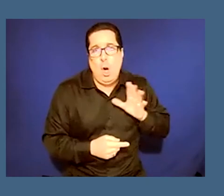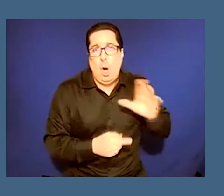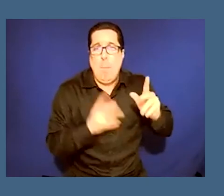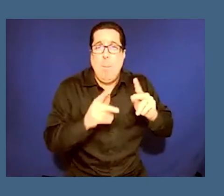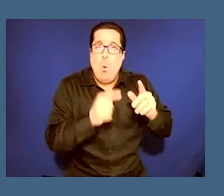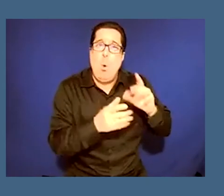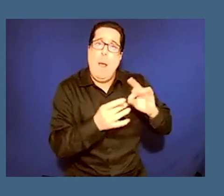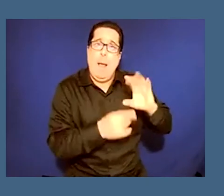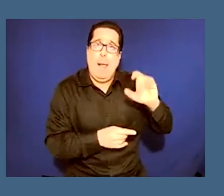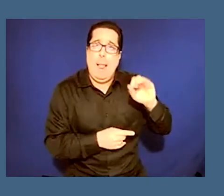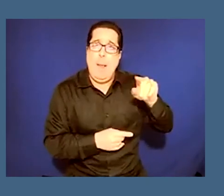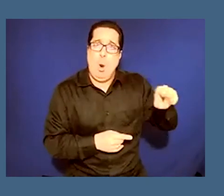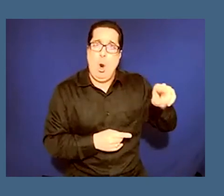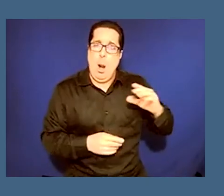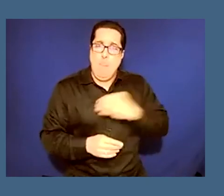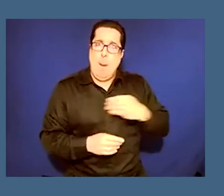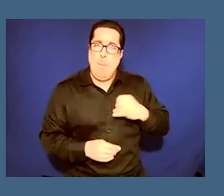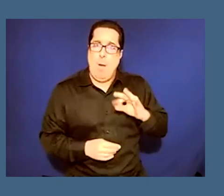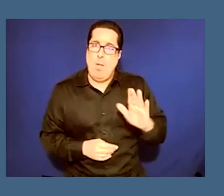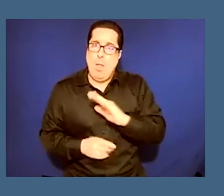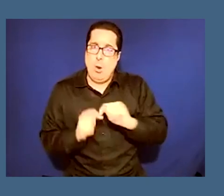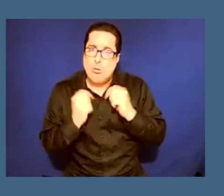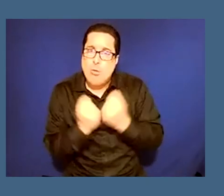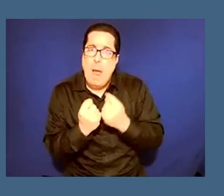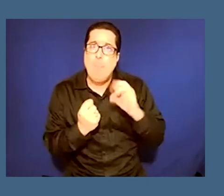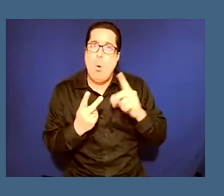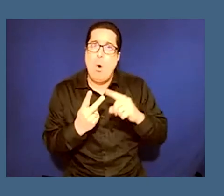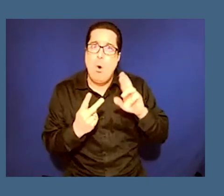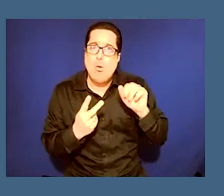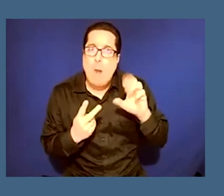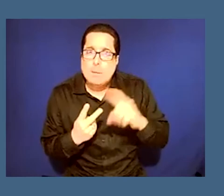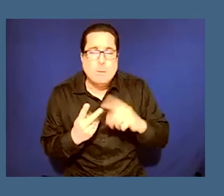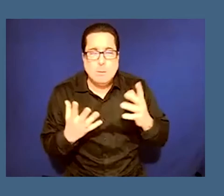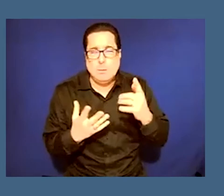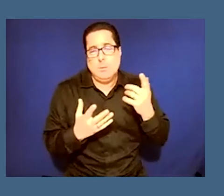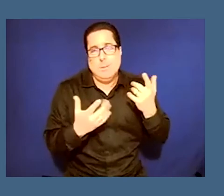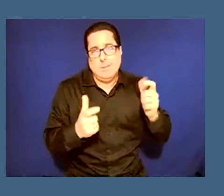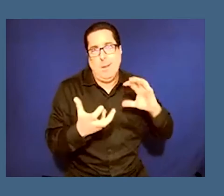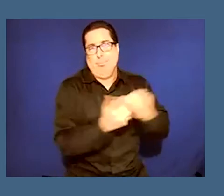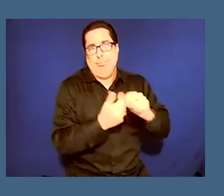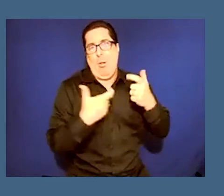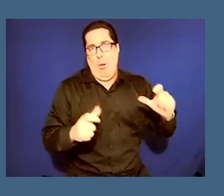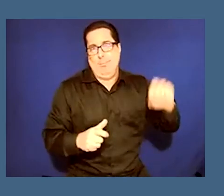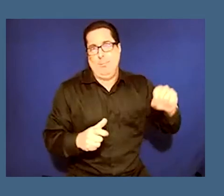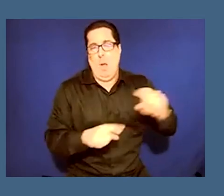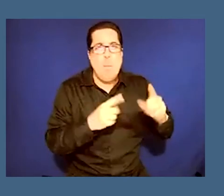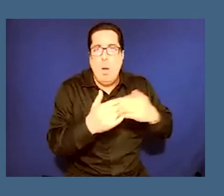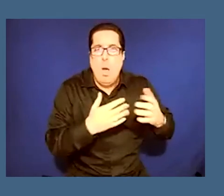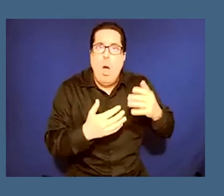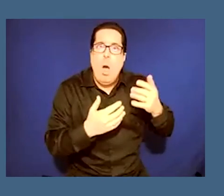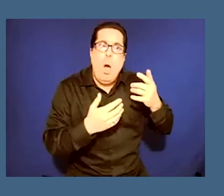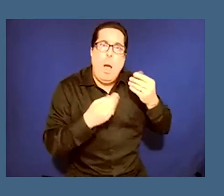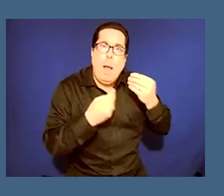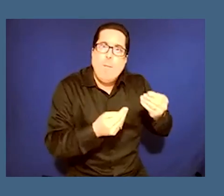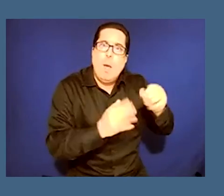as a member of their tribe right or of their race um and yet at a very significant moment in which she is given a state funeral in